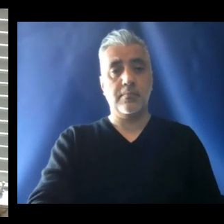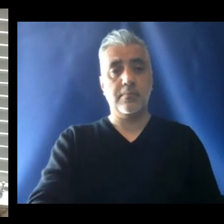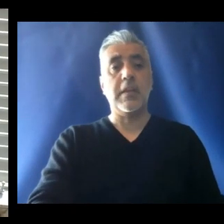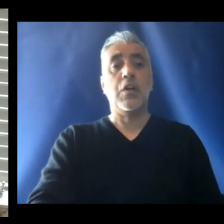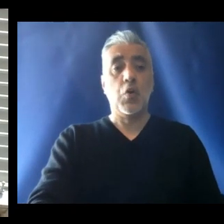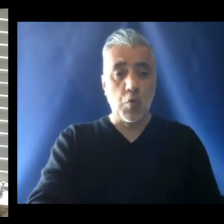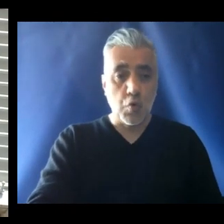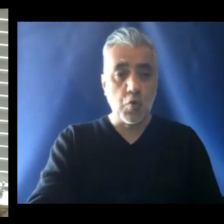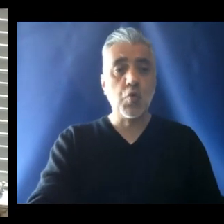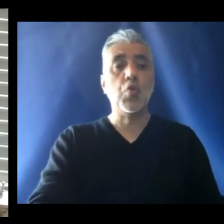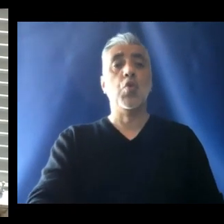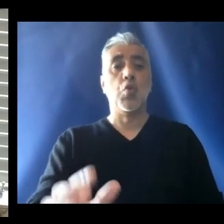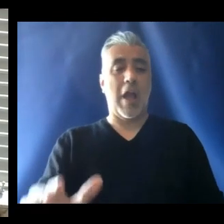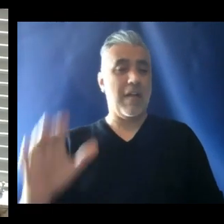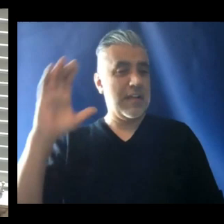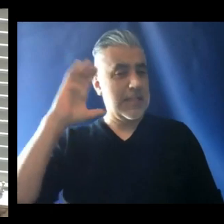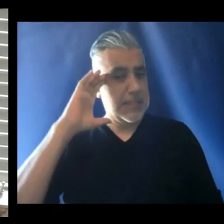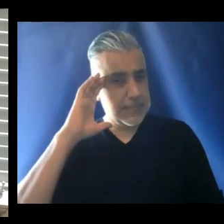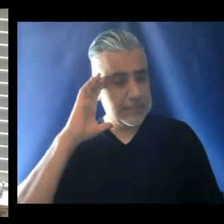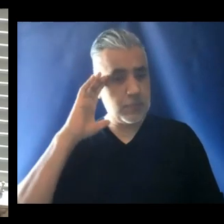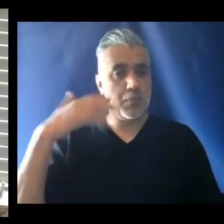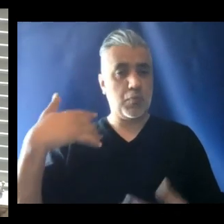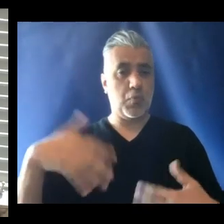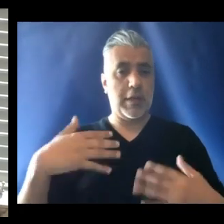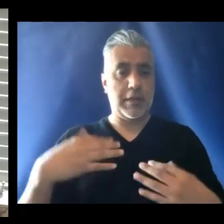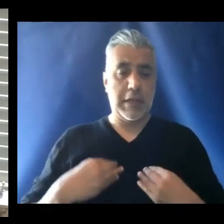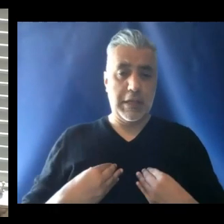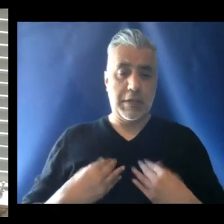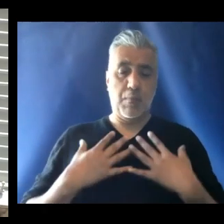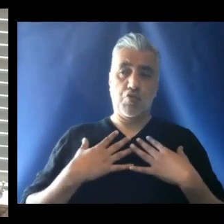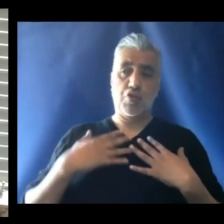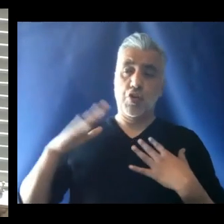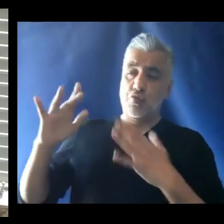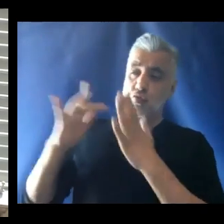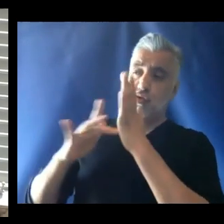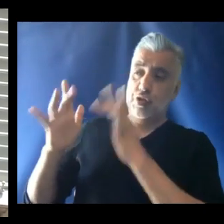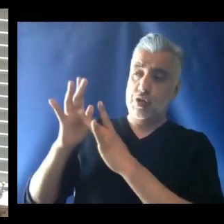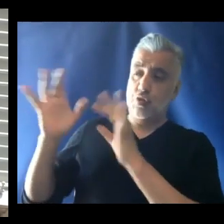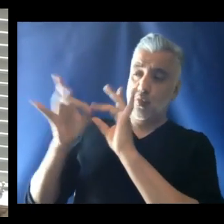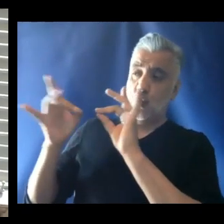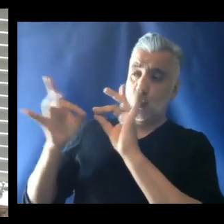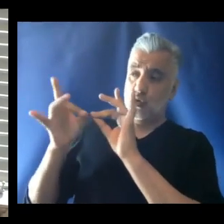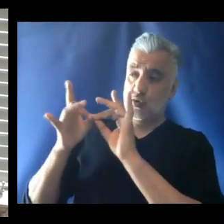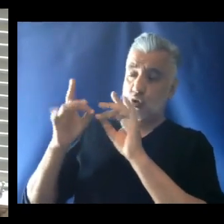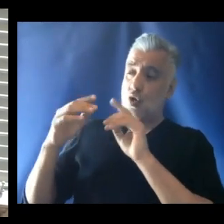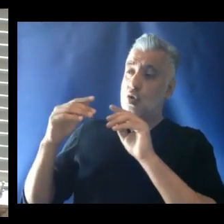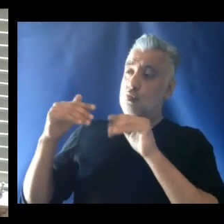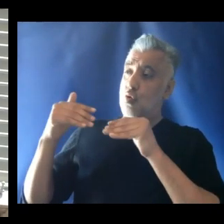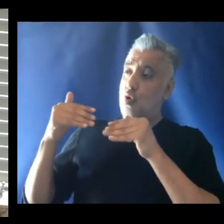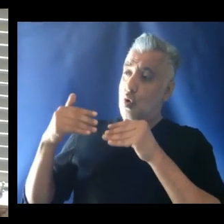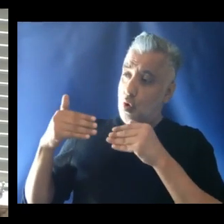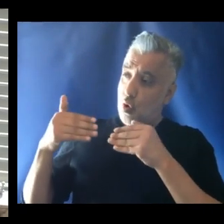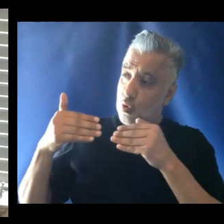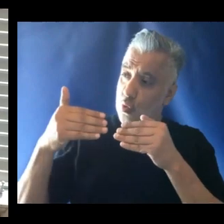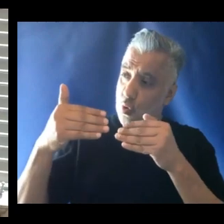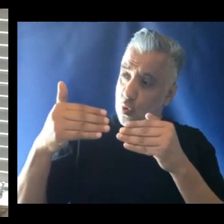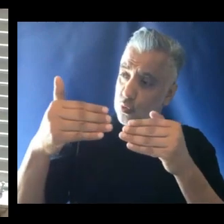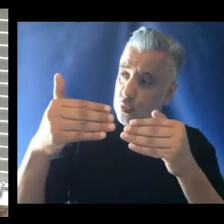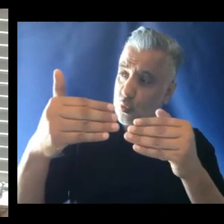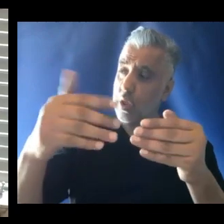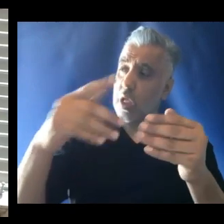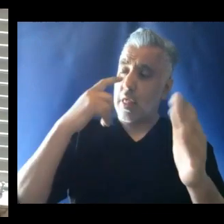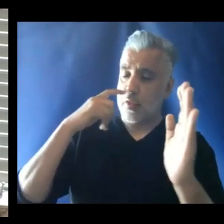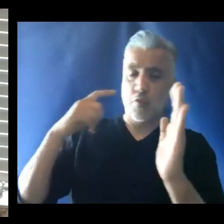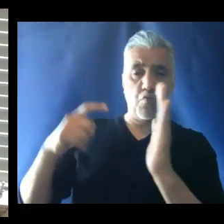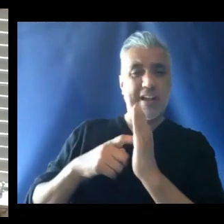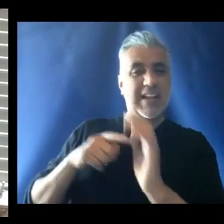who had listened with great emotion to Jesus' words along the way, and then they had